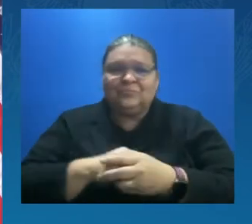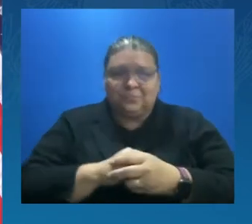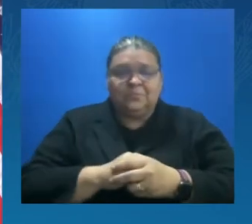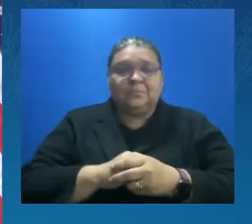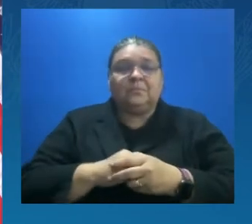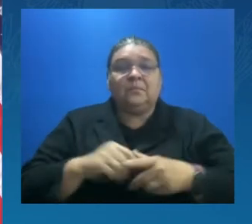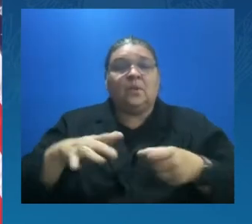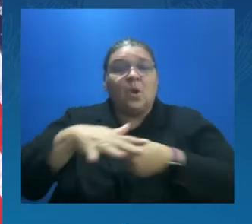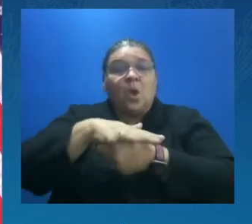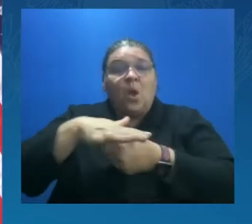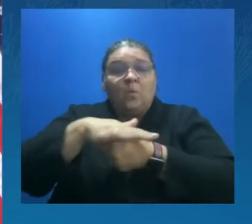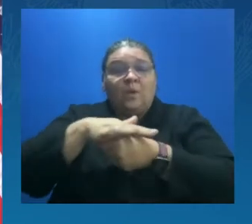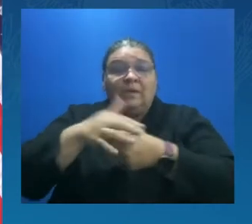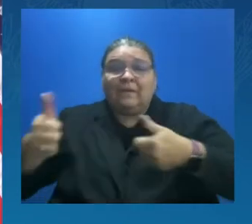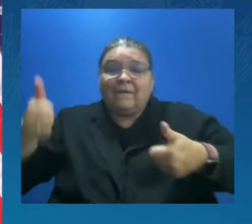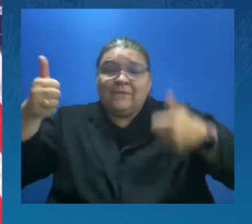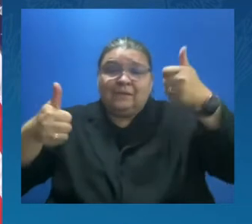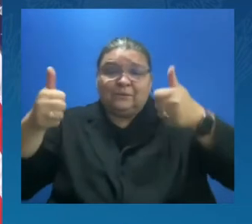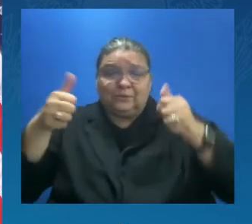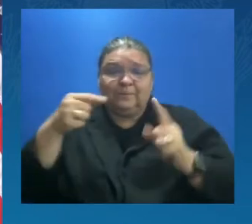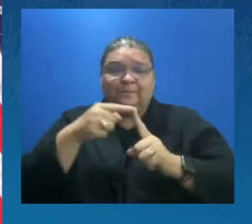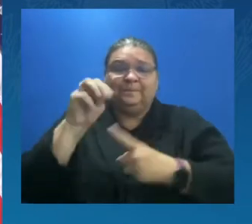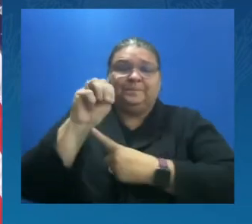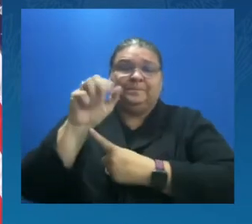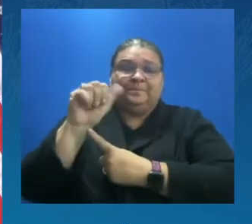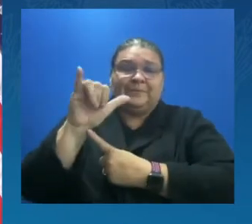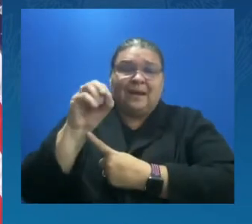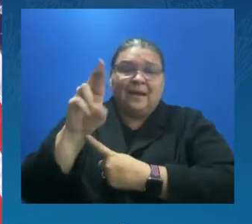including the mayor of Miami Beach, Dan Gelber.